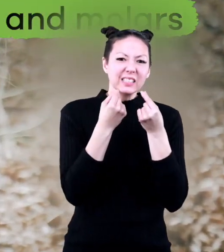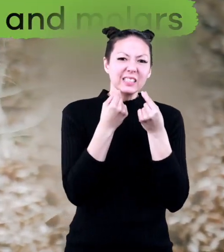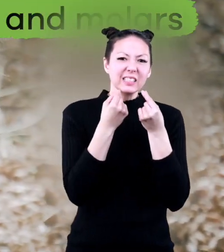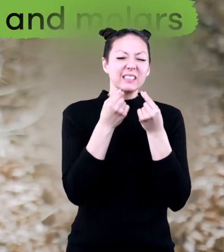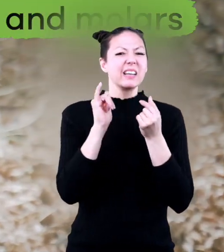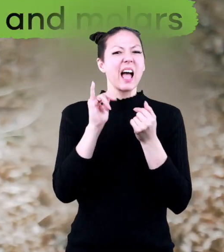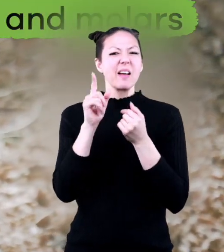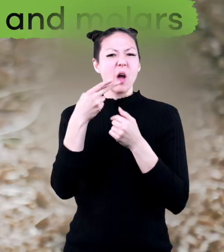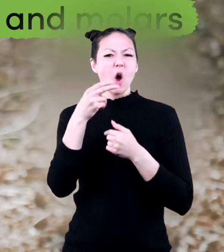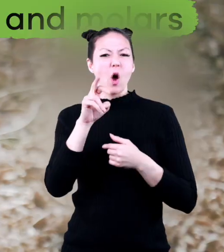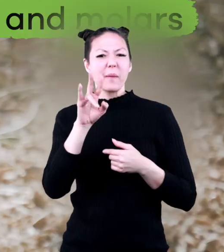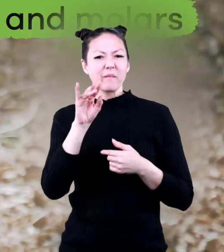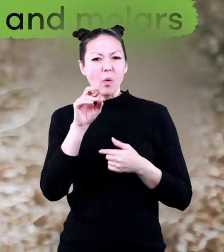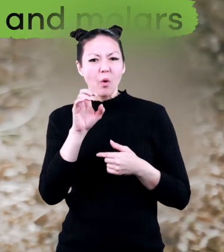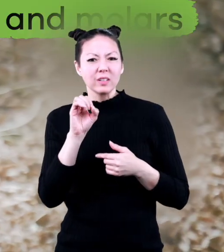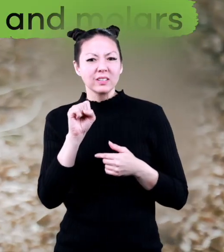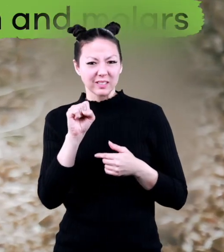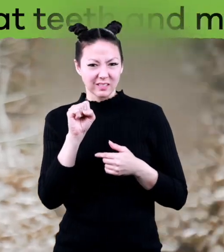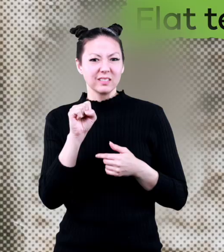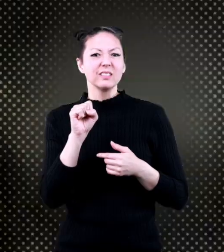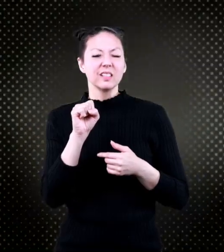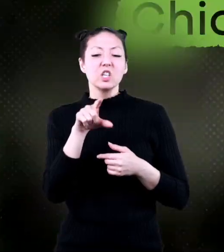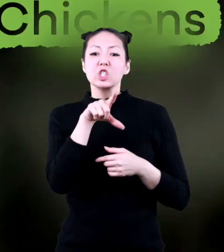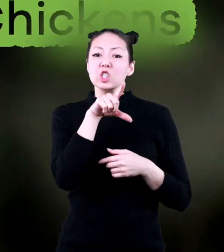molars, just like herbivores.